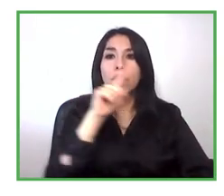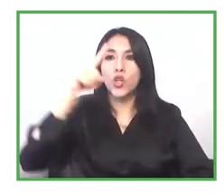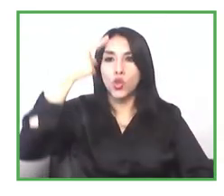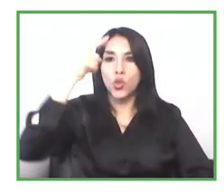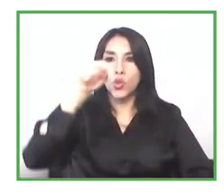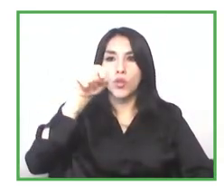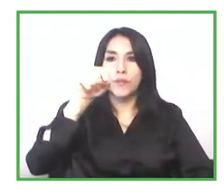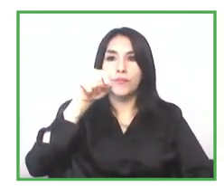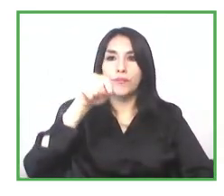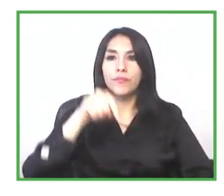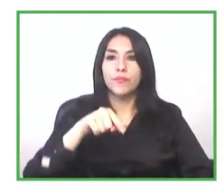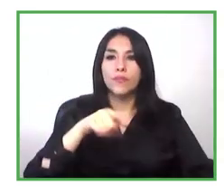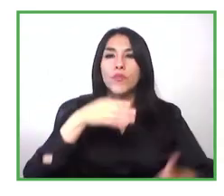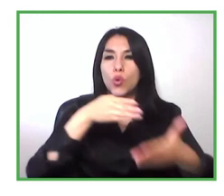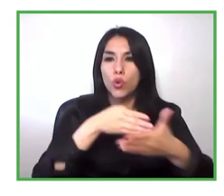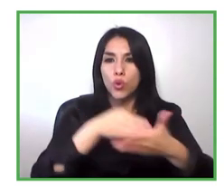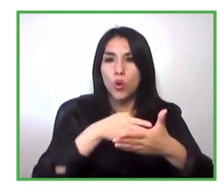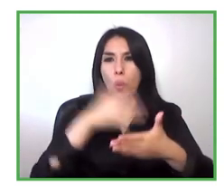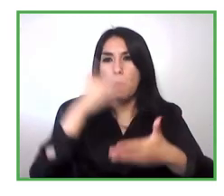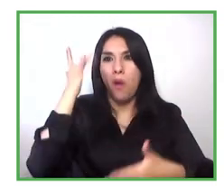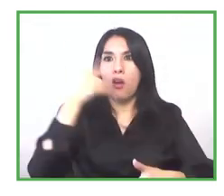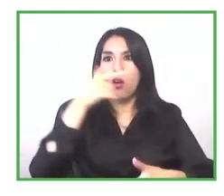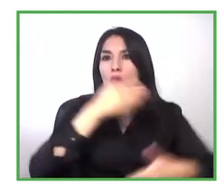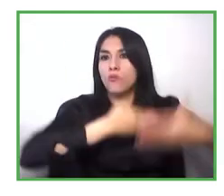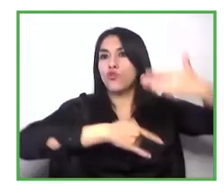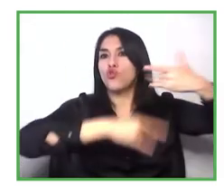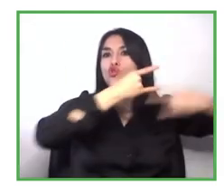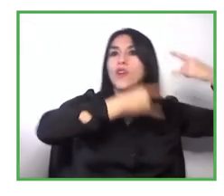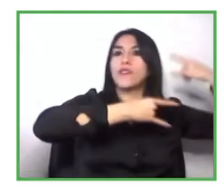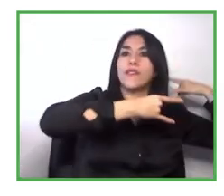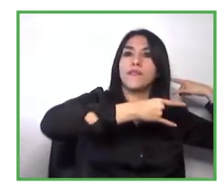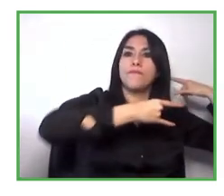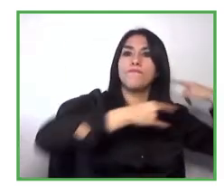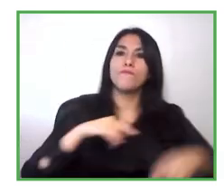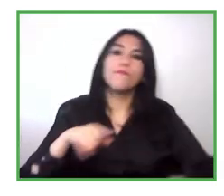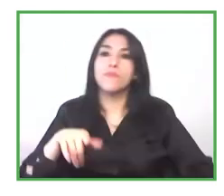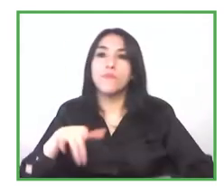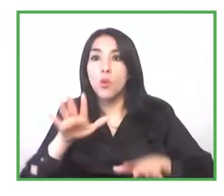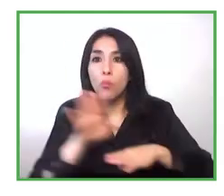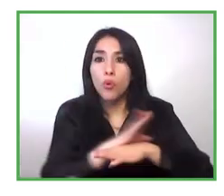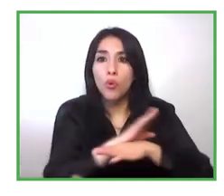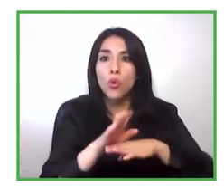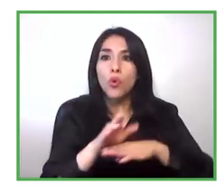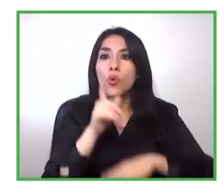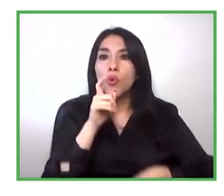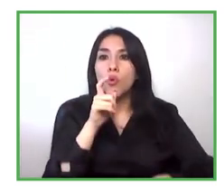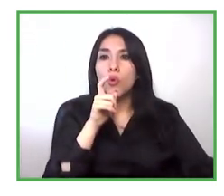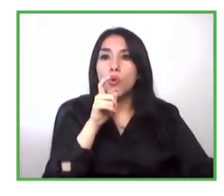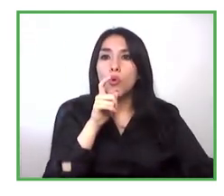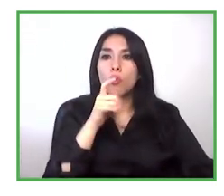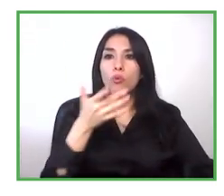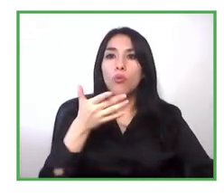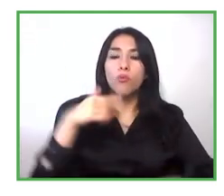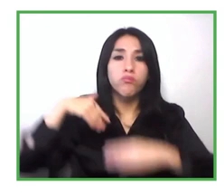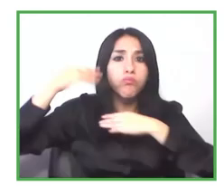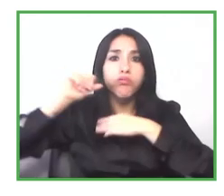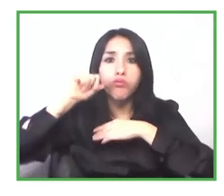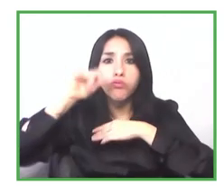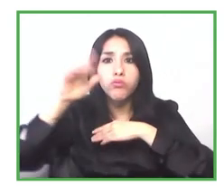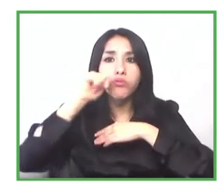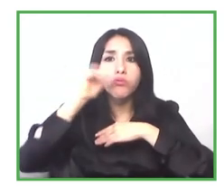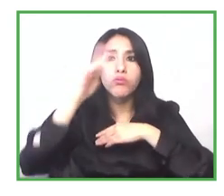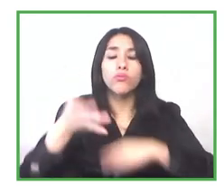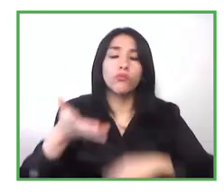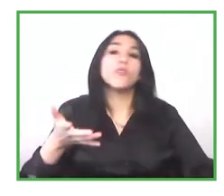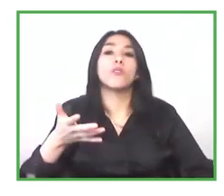historically these entrepreneurs have been dedicating to just sustain their life